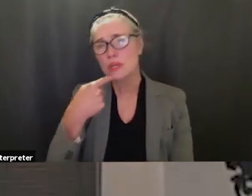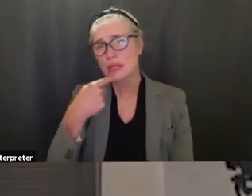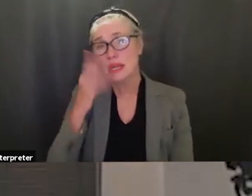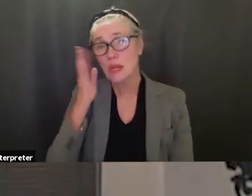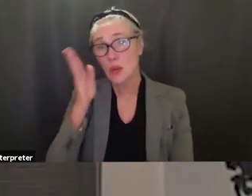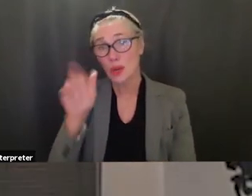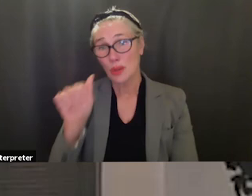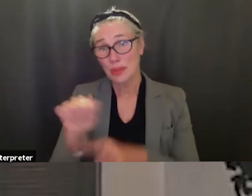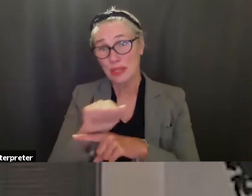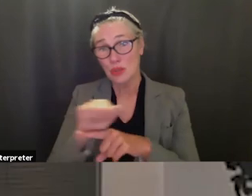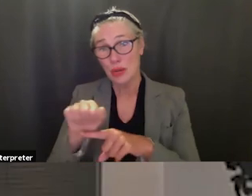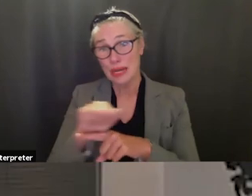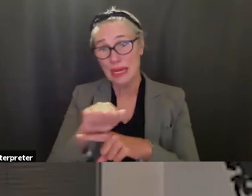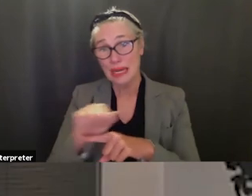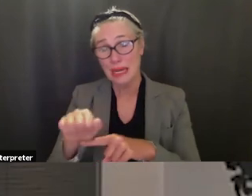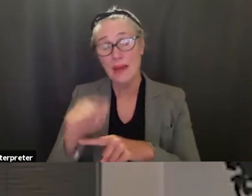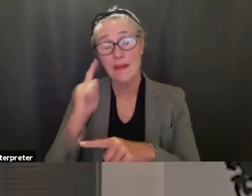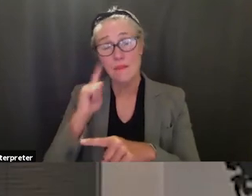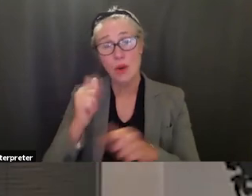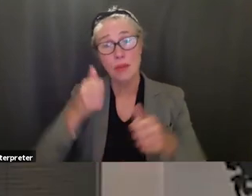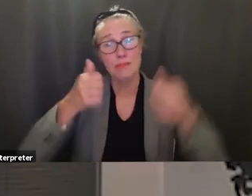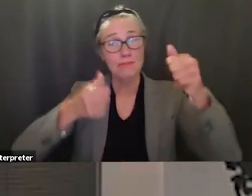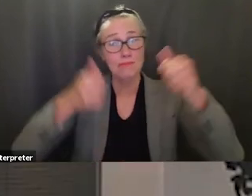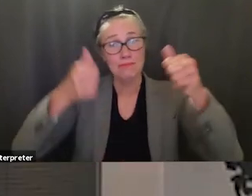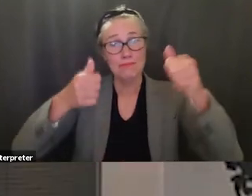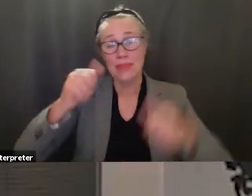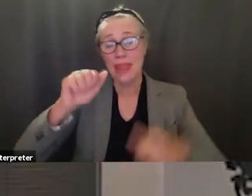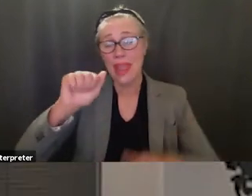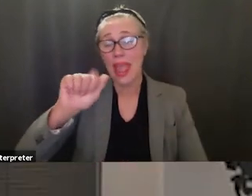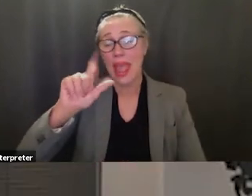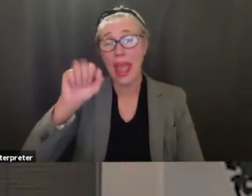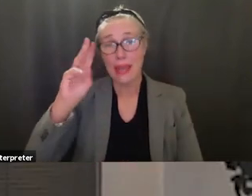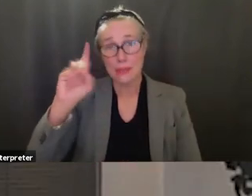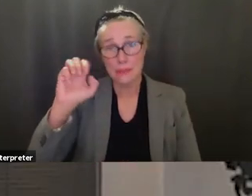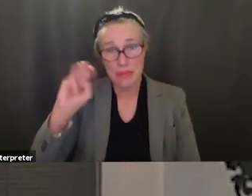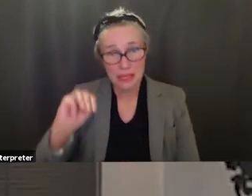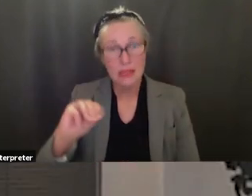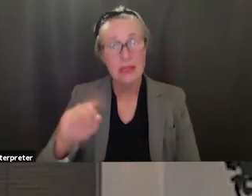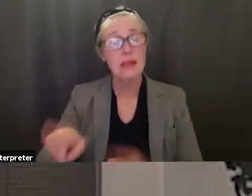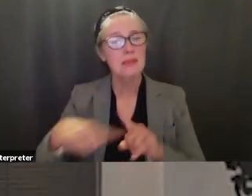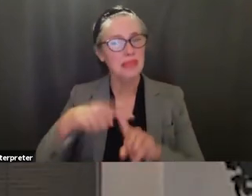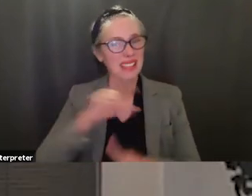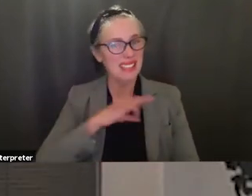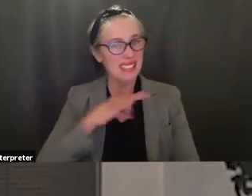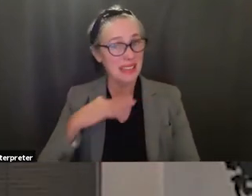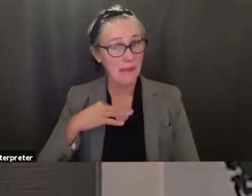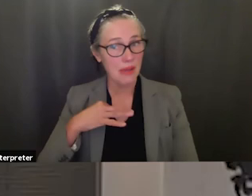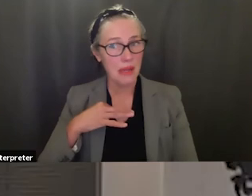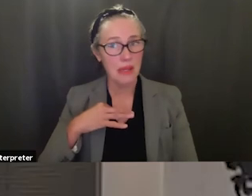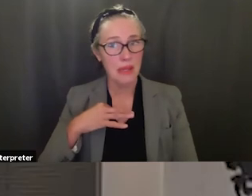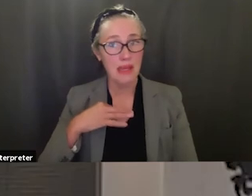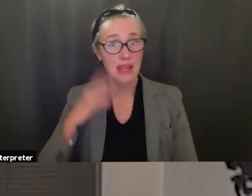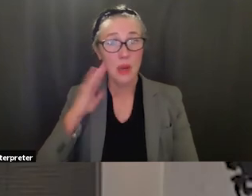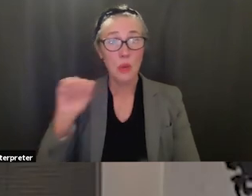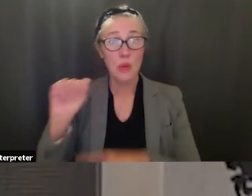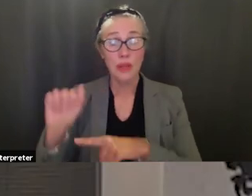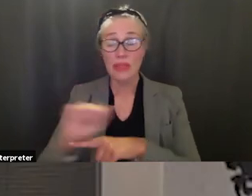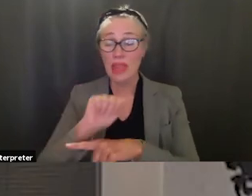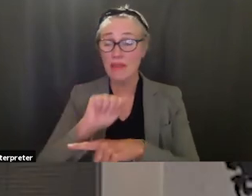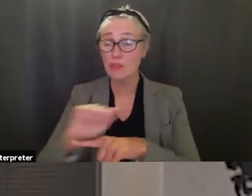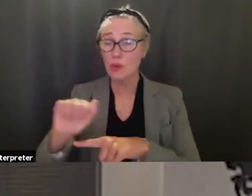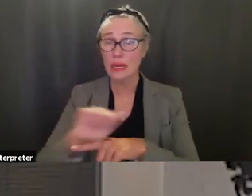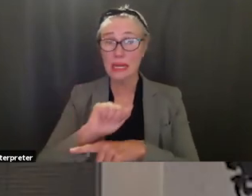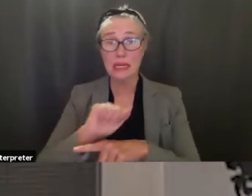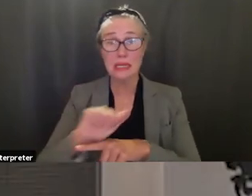be trainings of admin and and school staff will there be ongoing trainings ongoing check-ins